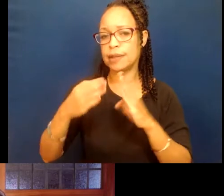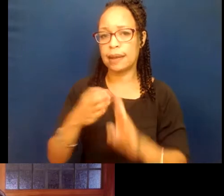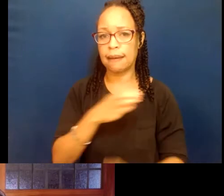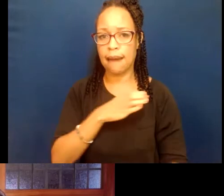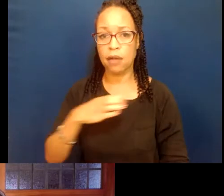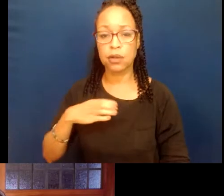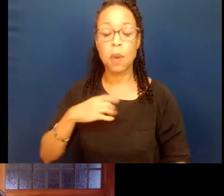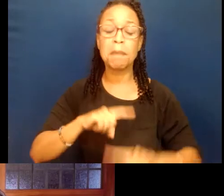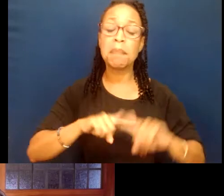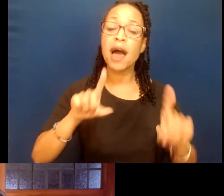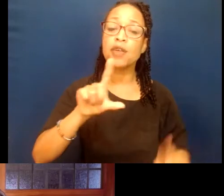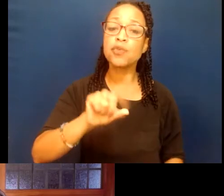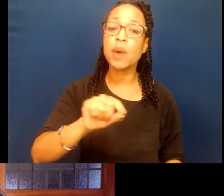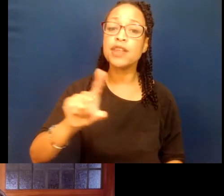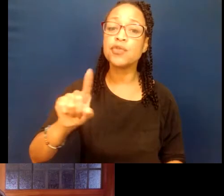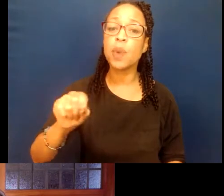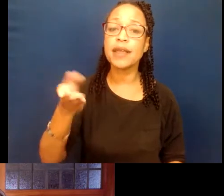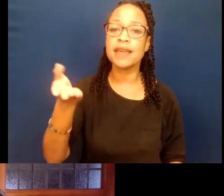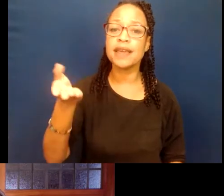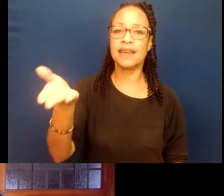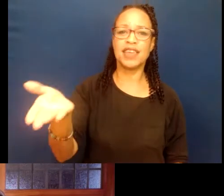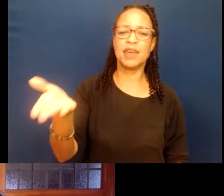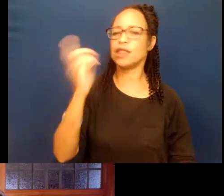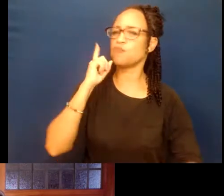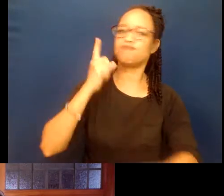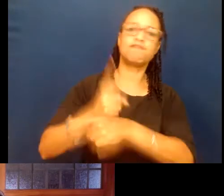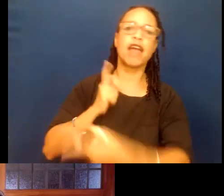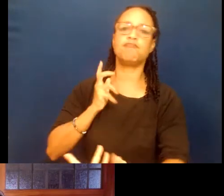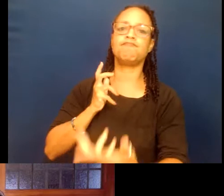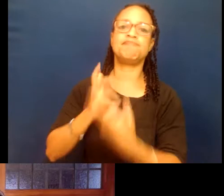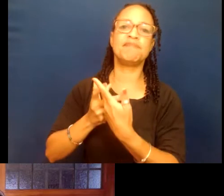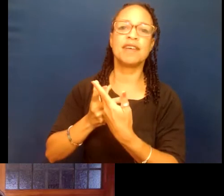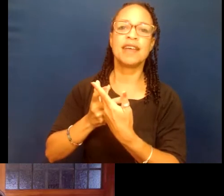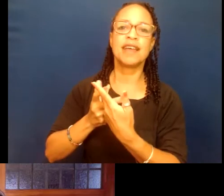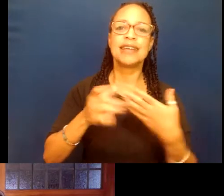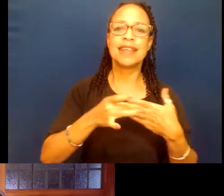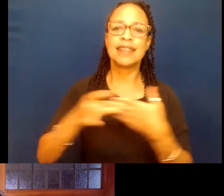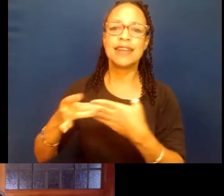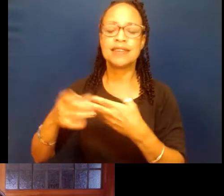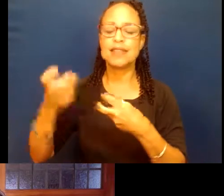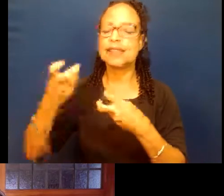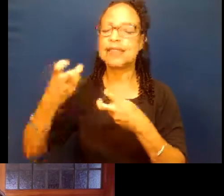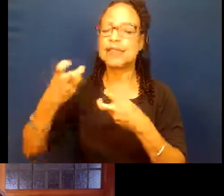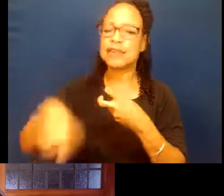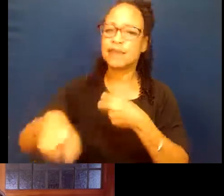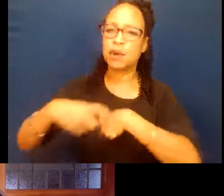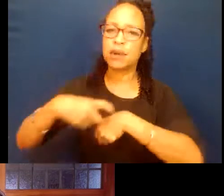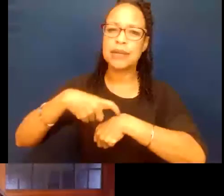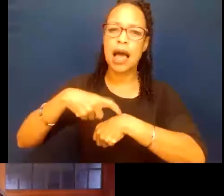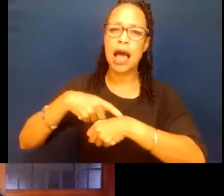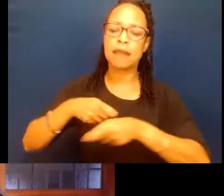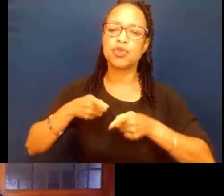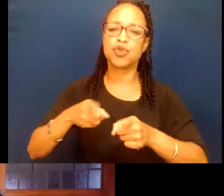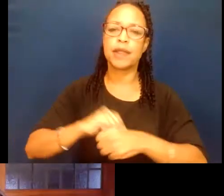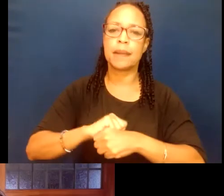2020, he was the correct person to lead us through this difficult time in this pandemic, especially